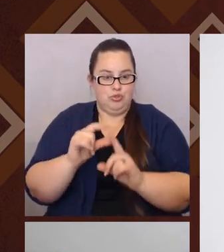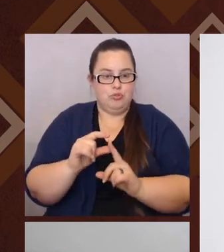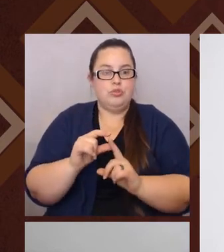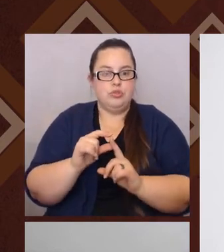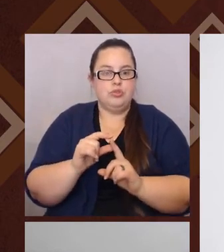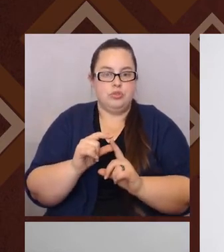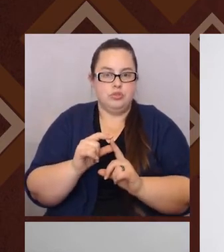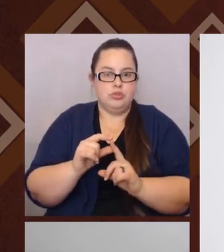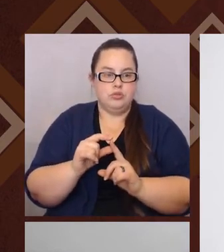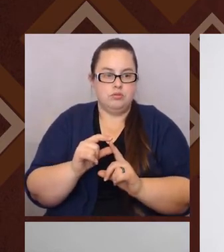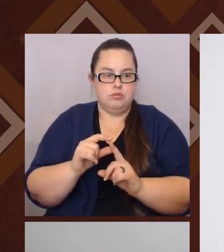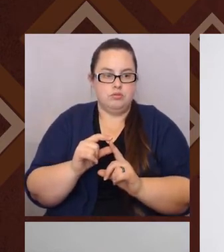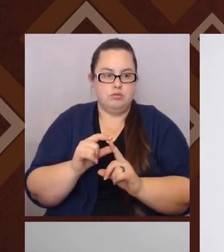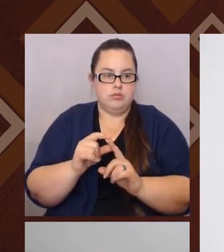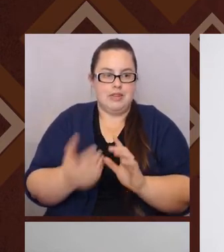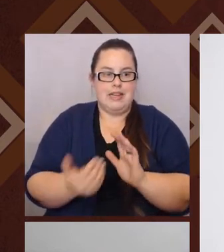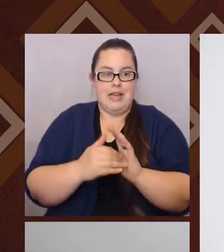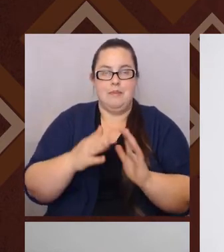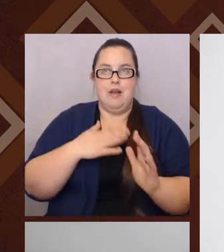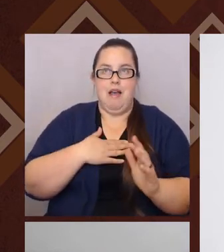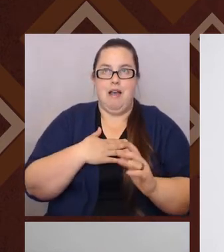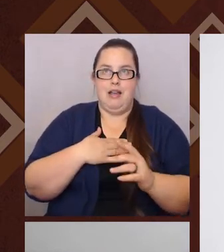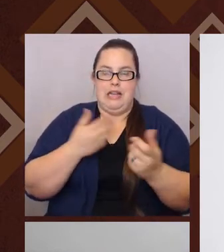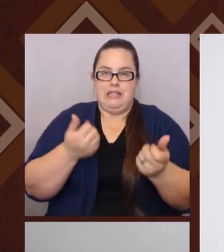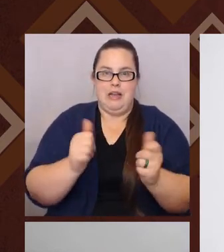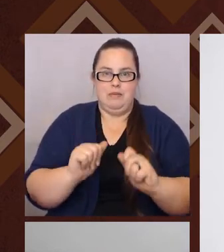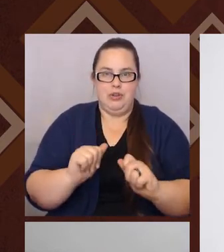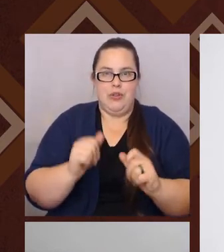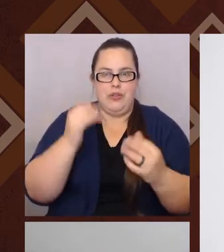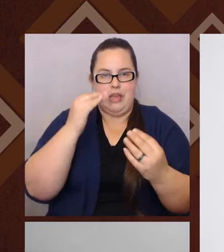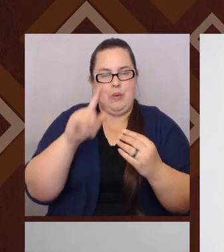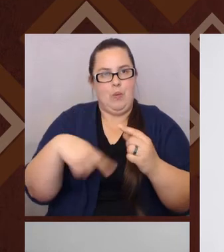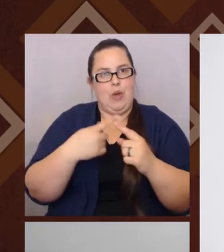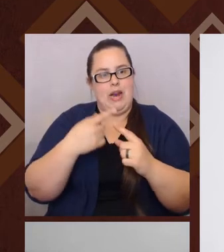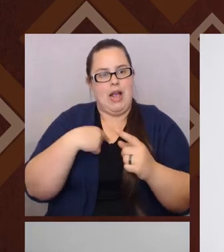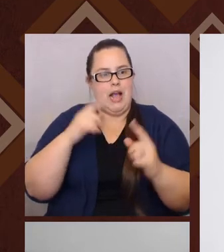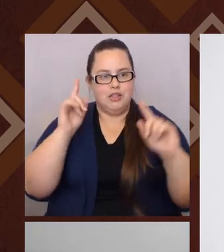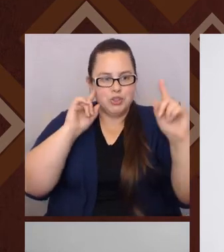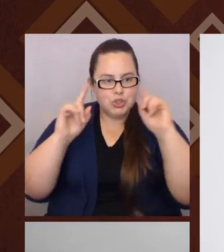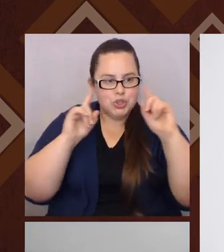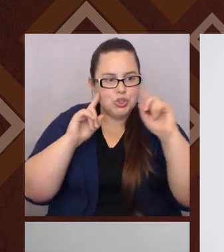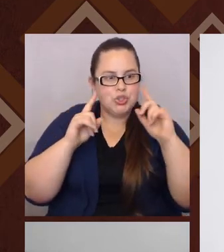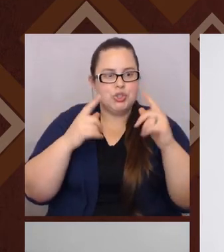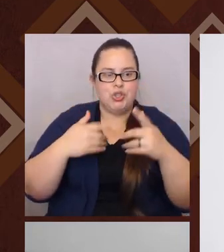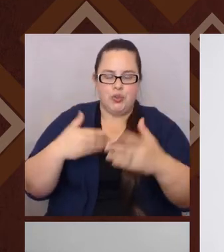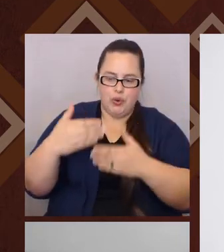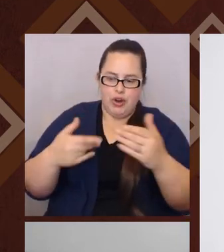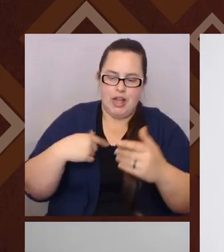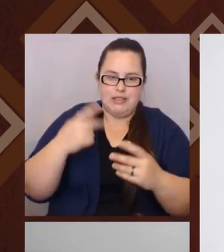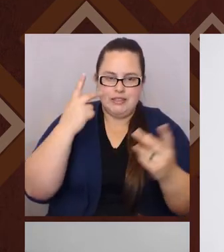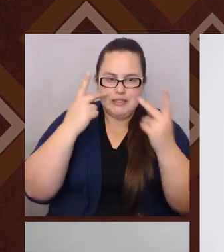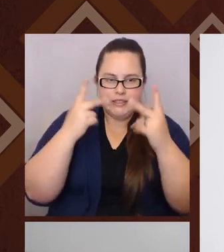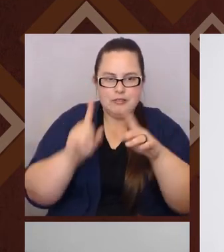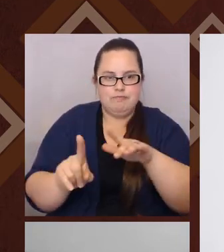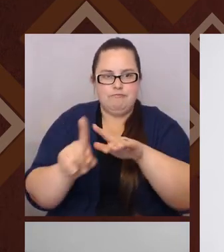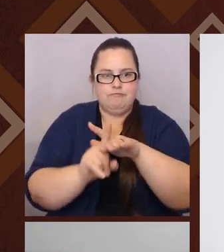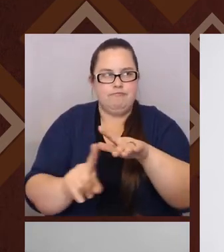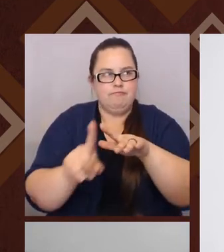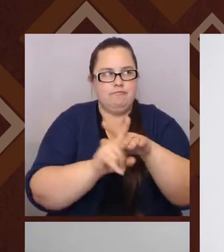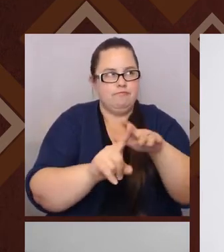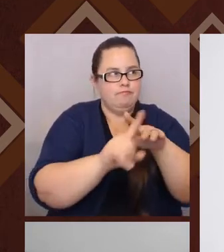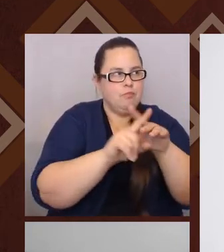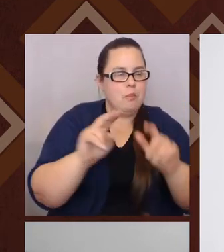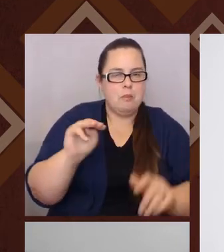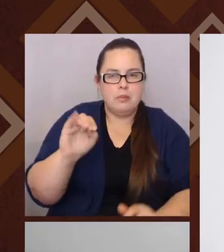in, again, in my attempt to think about it in the order that I heard about them and the order that I started seeing them kind of appearing in media